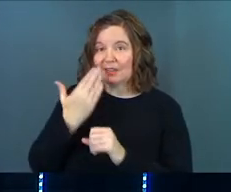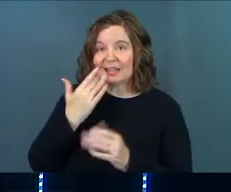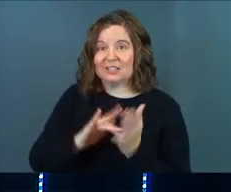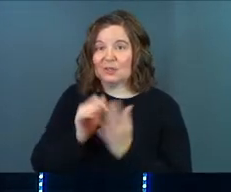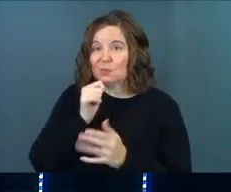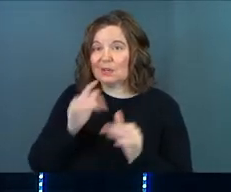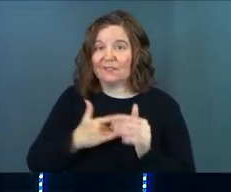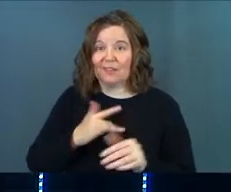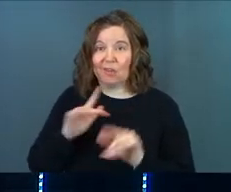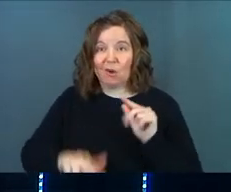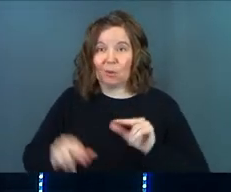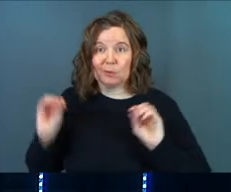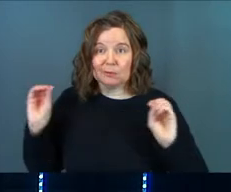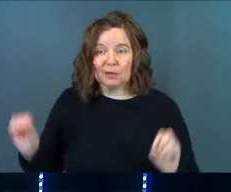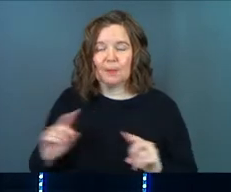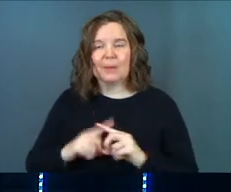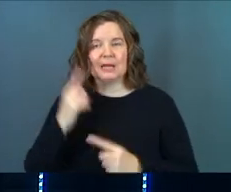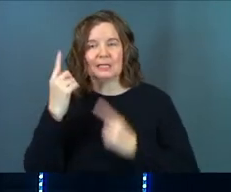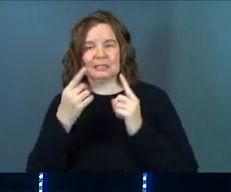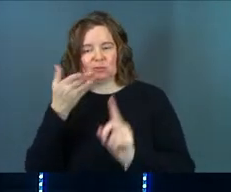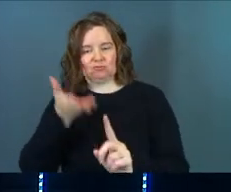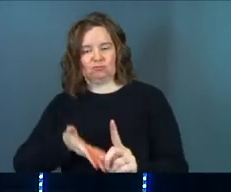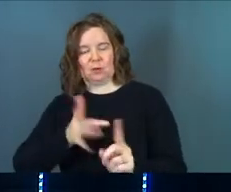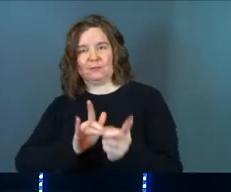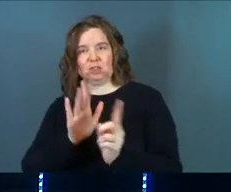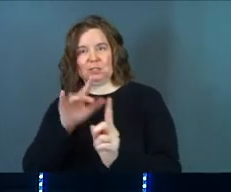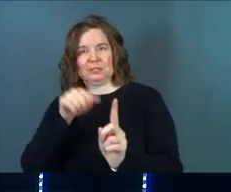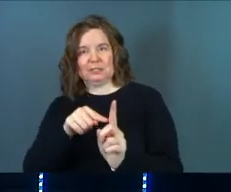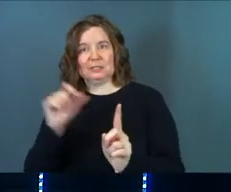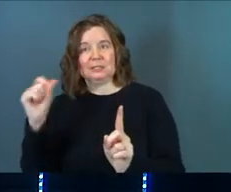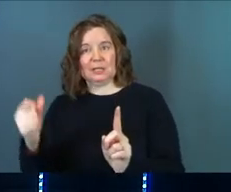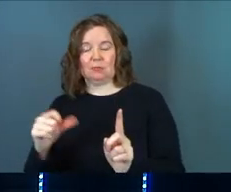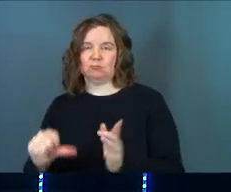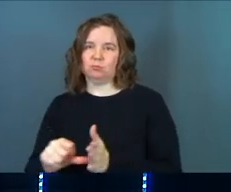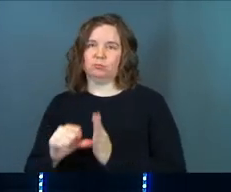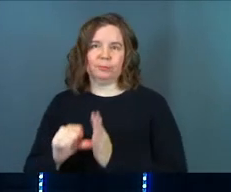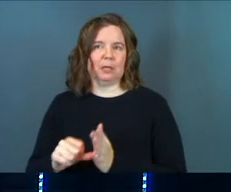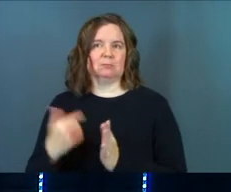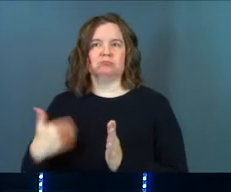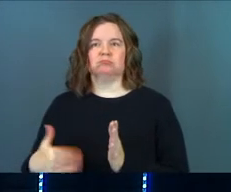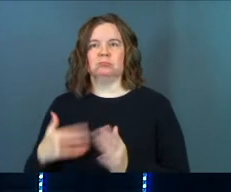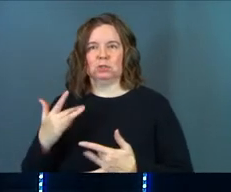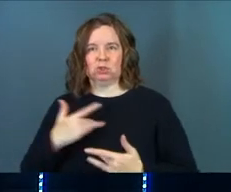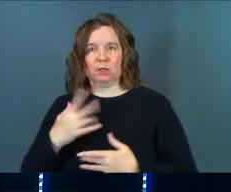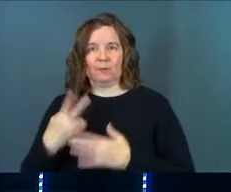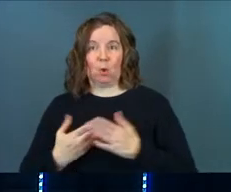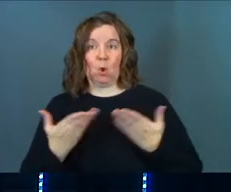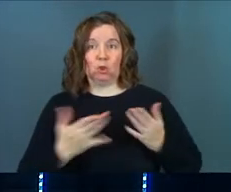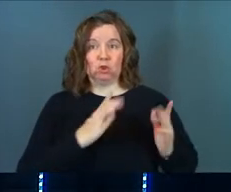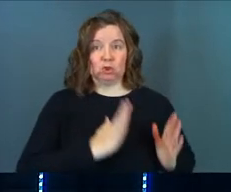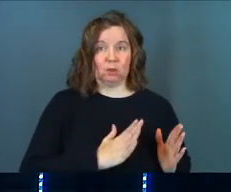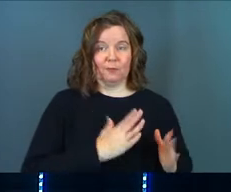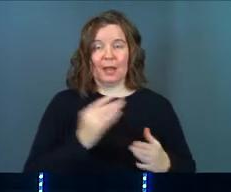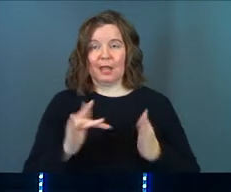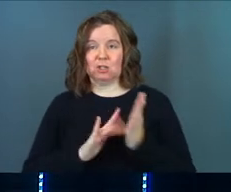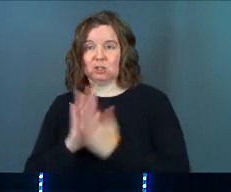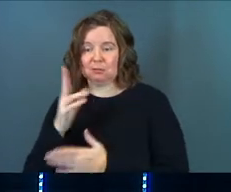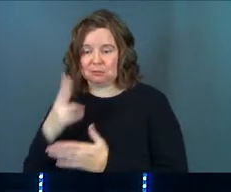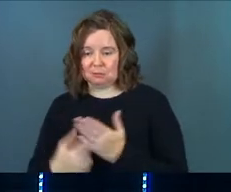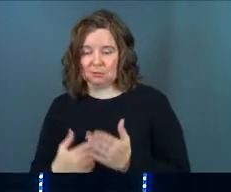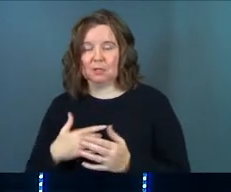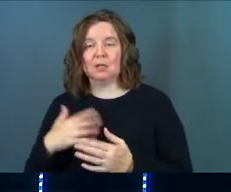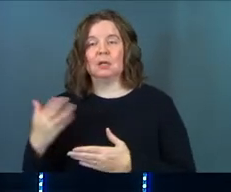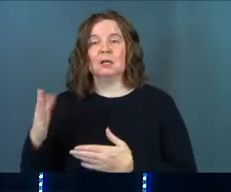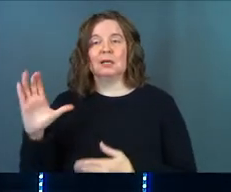would not feel awkward in the least. But his consideration of Jesus in this situation was impressive in his concern for both the servant and for Jesus. This